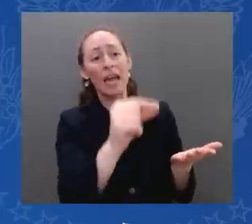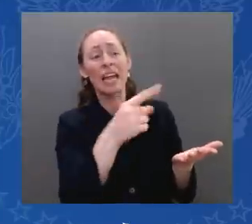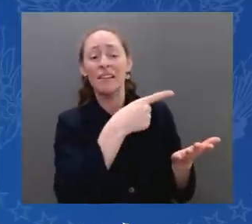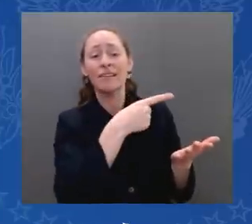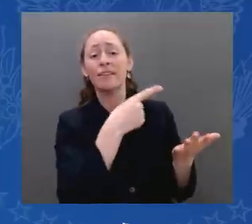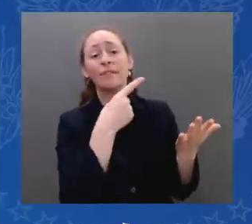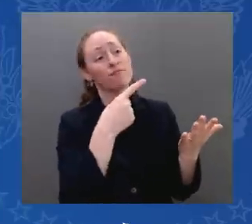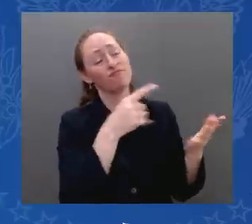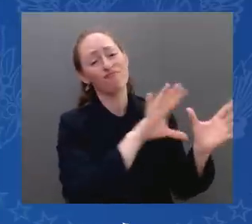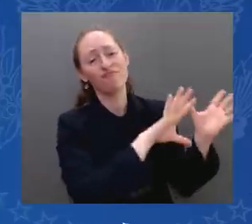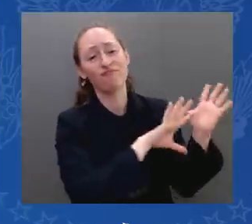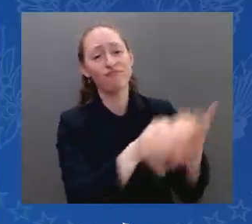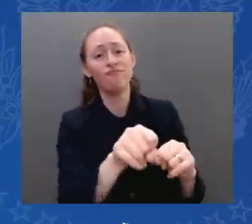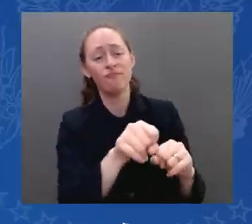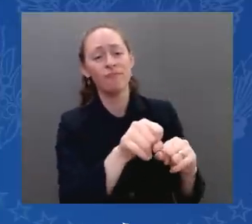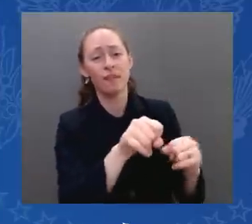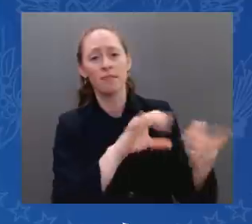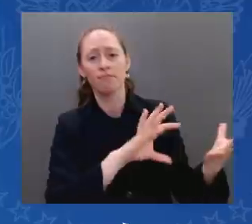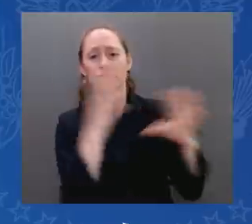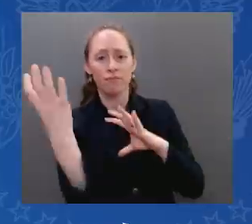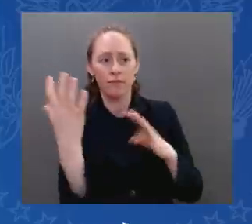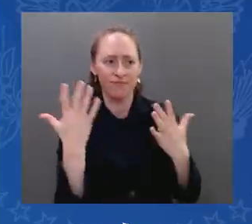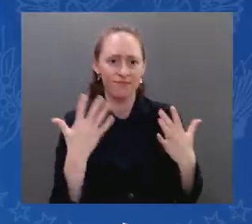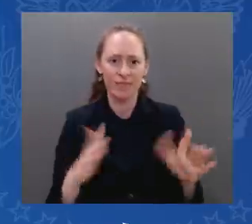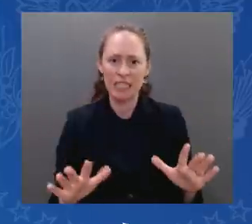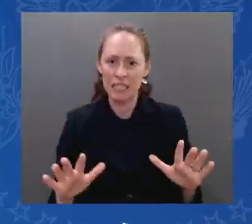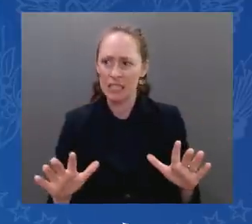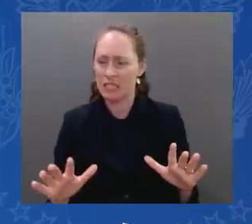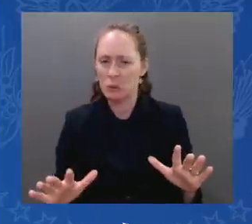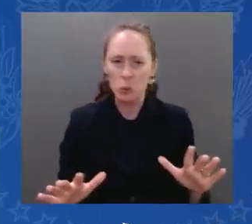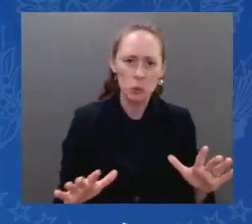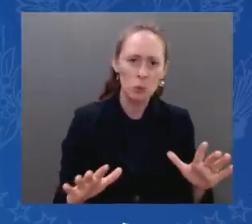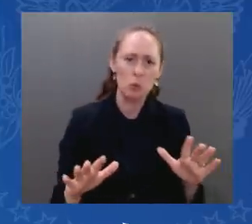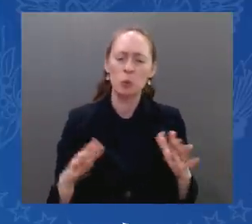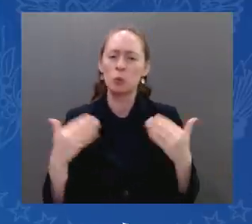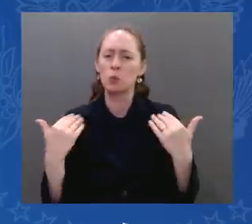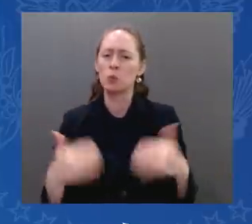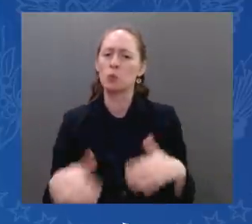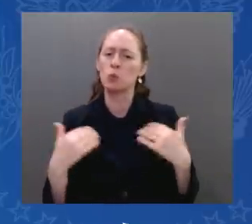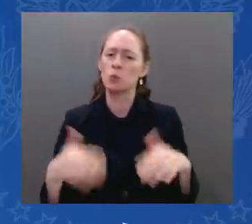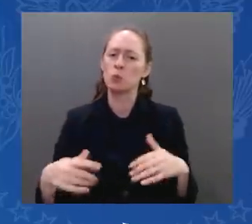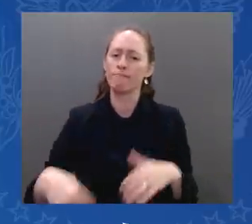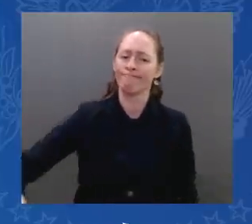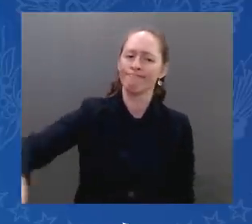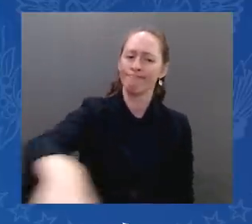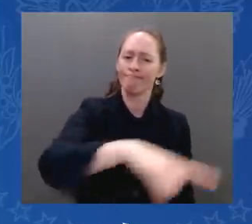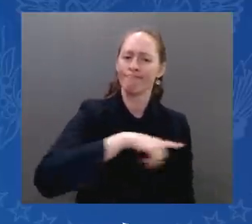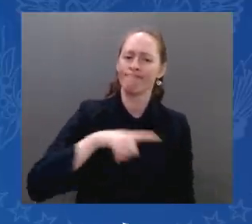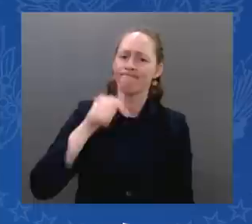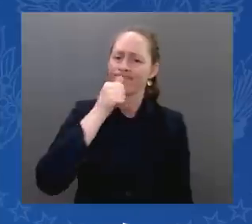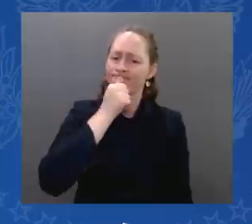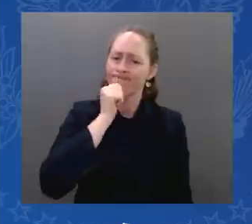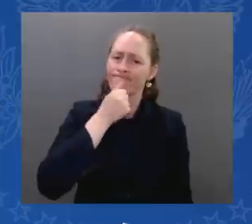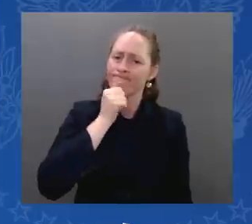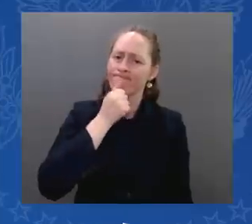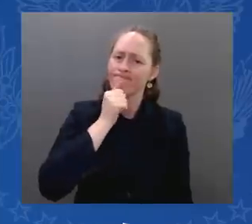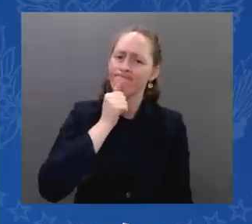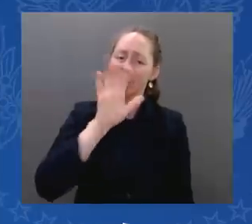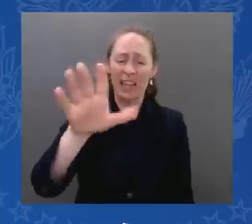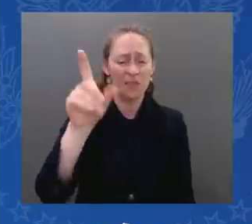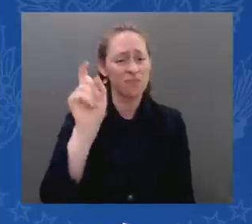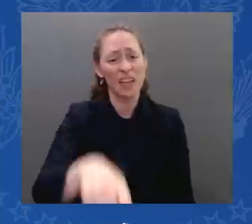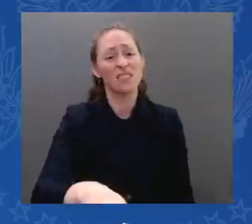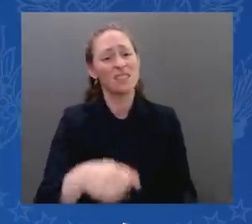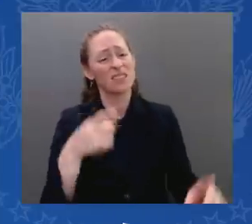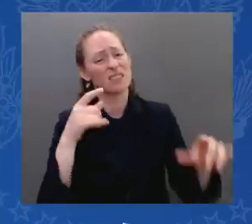and the free world must sustain our resolve to help Ukraine defend its democracy. The United States will continue to support